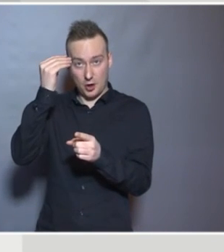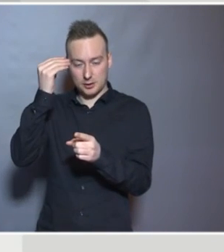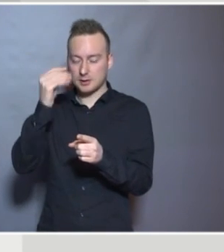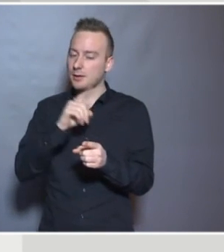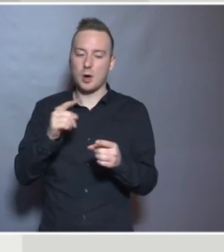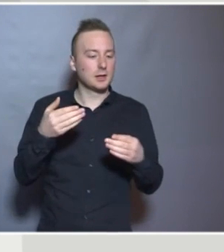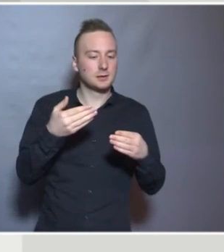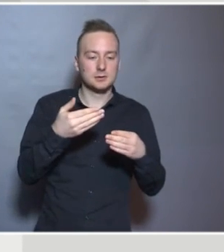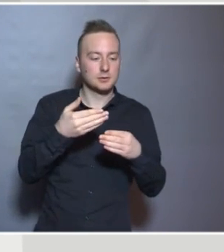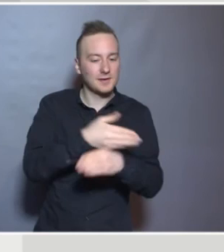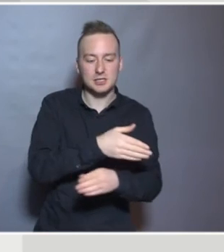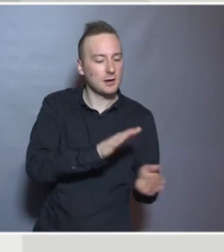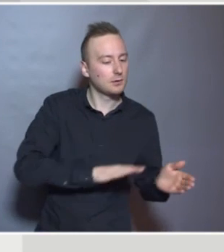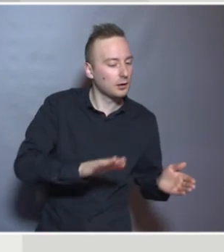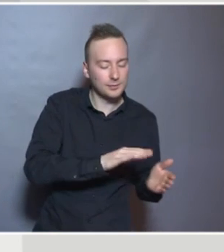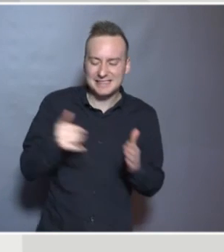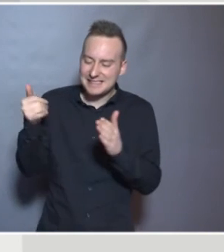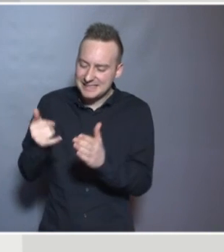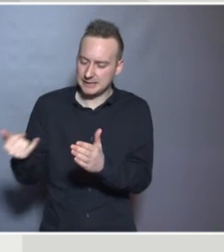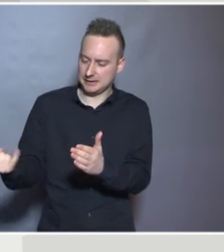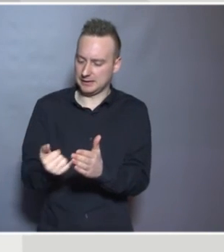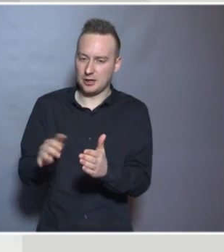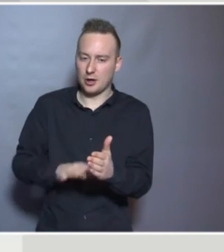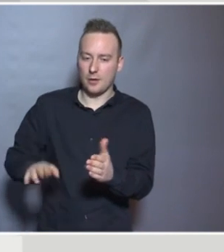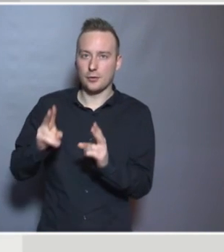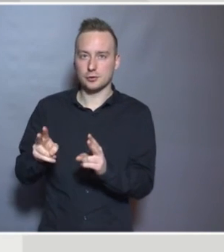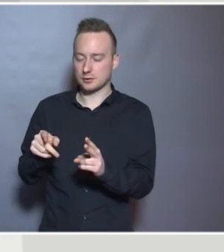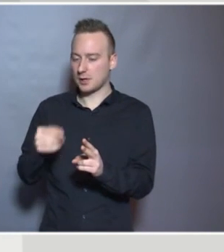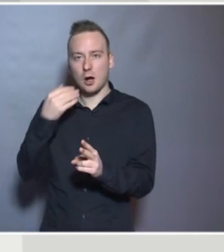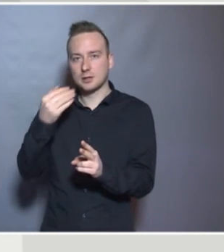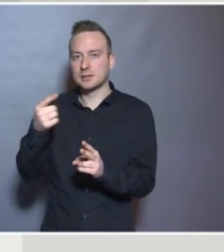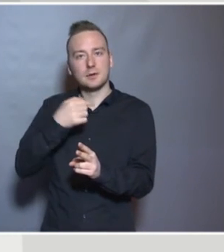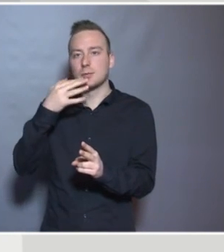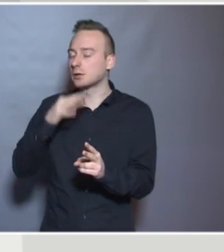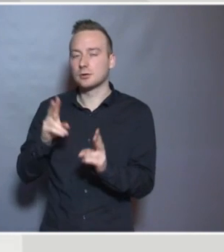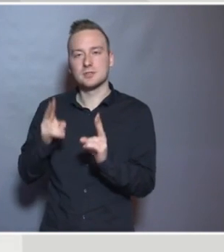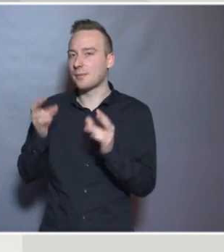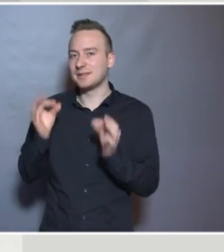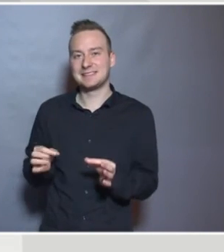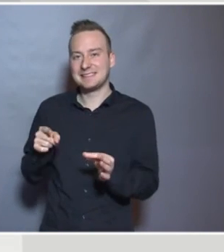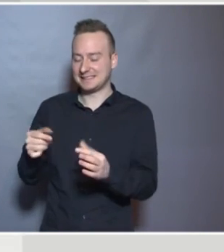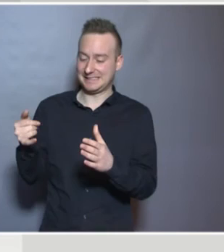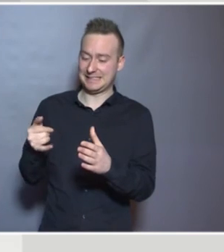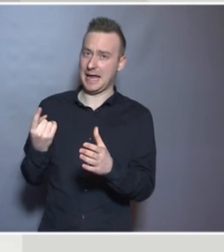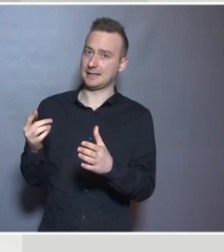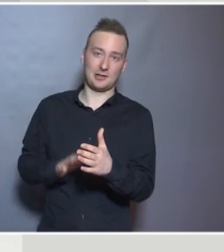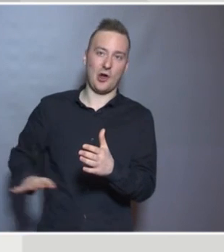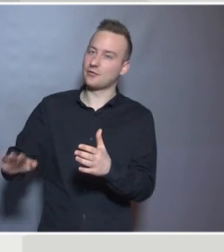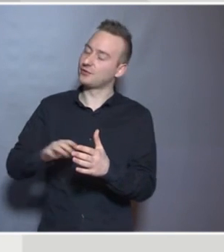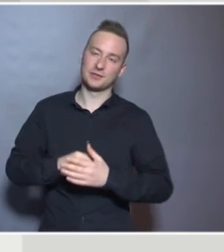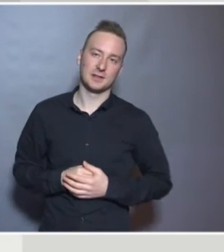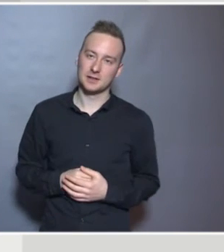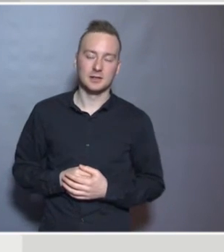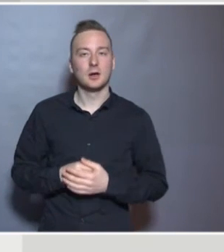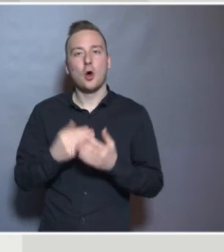countries, but also within countries. We might not always be talking about the same things. And they're